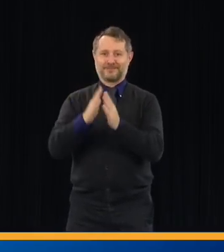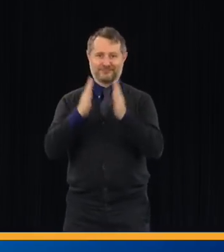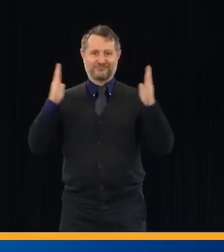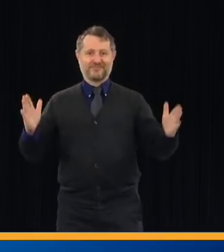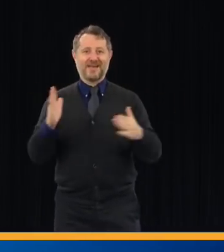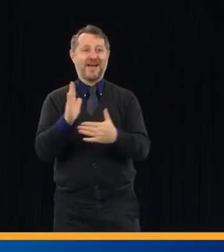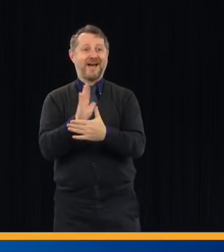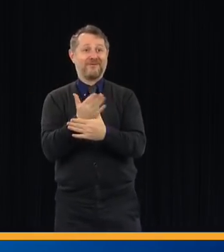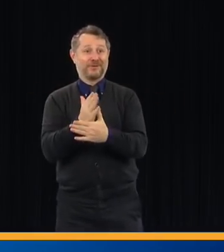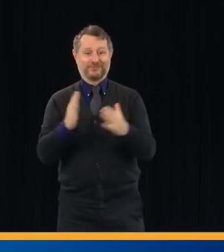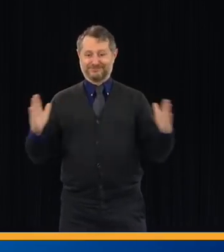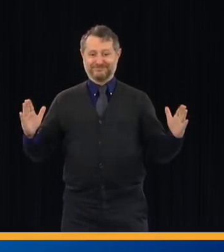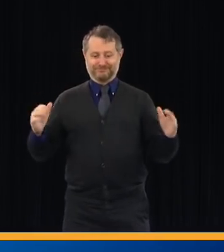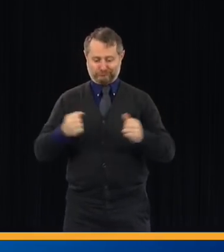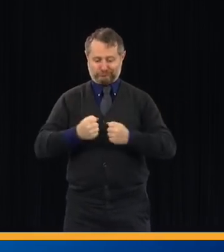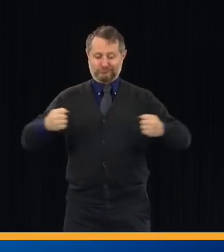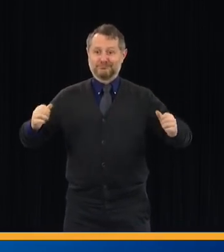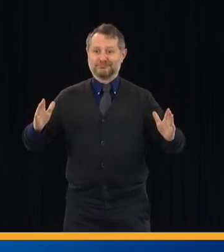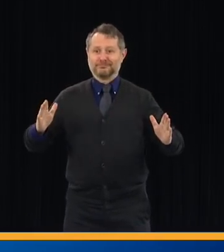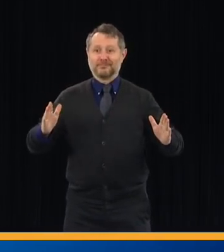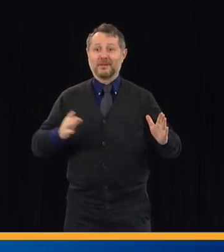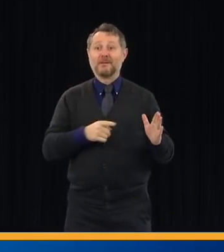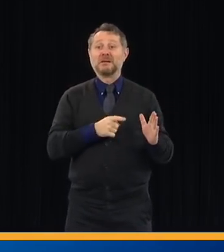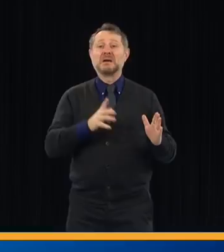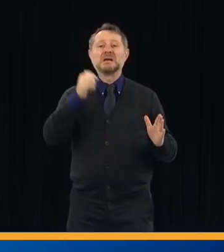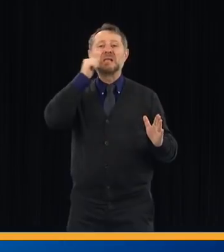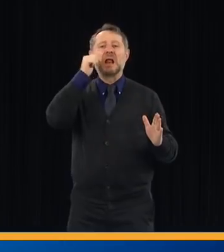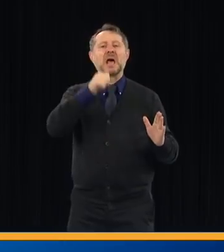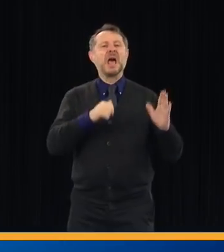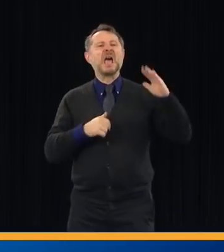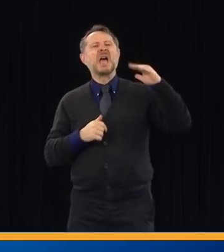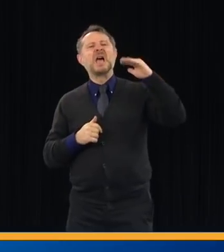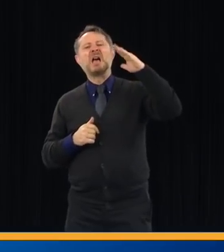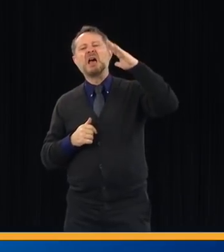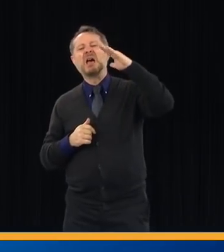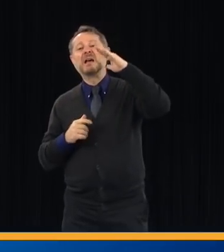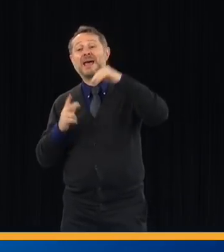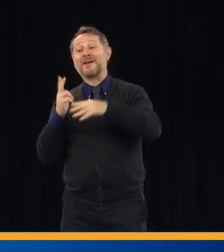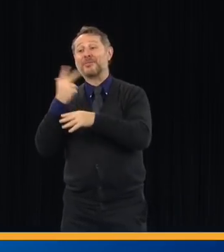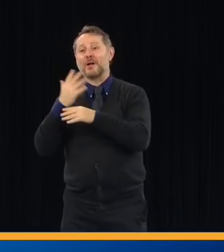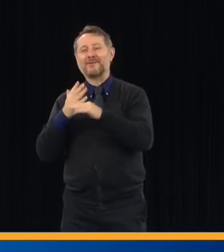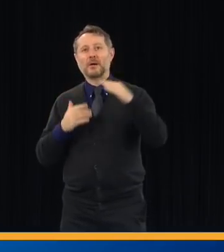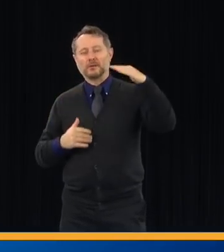accurate than the day-to-day, which tends to fluctuate, is also down, as you see.